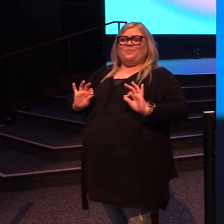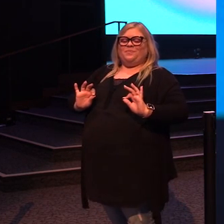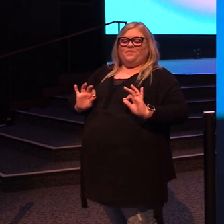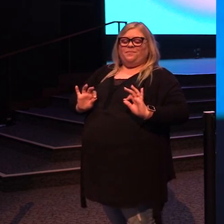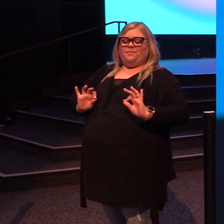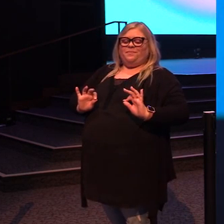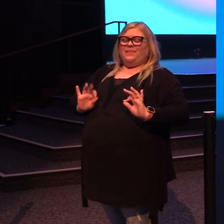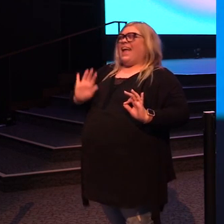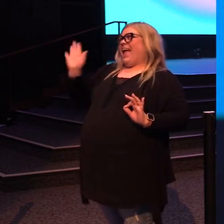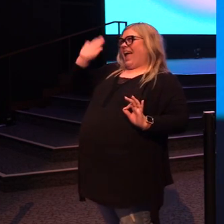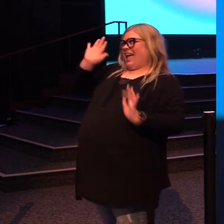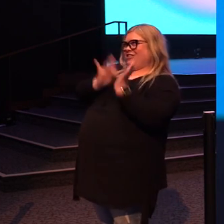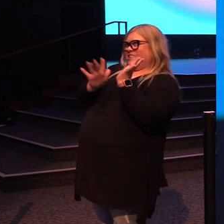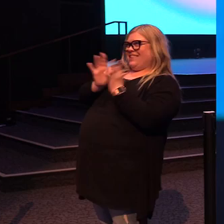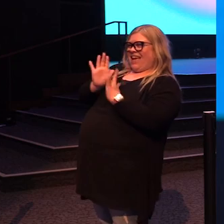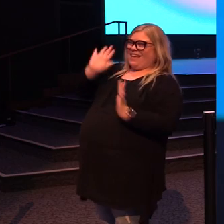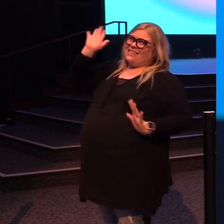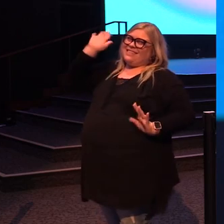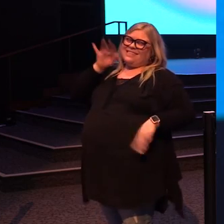Hi, Jesus.